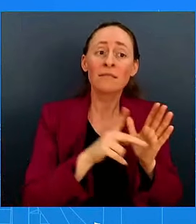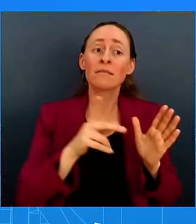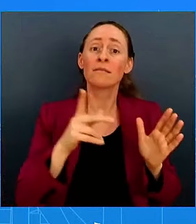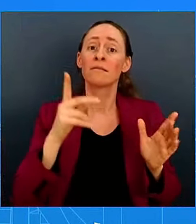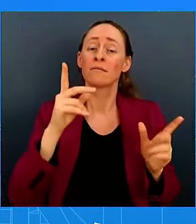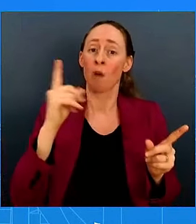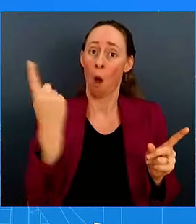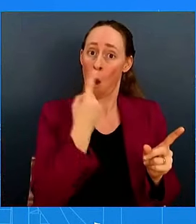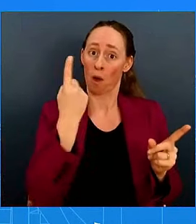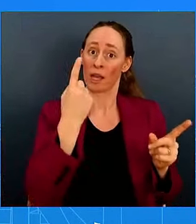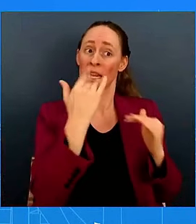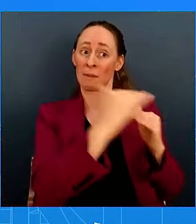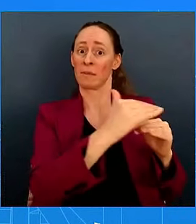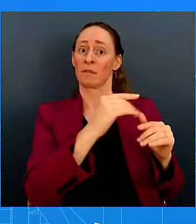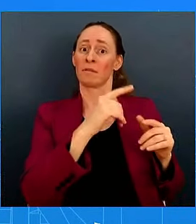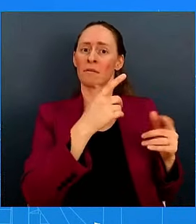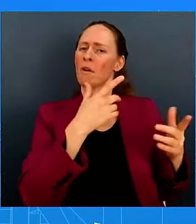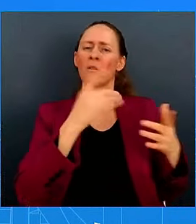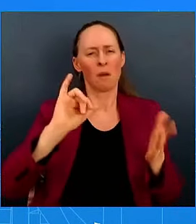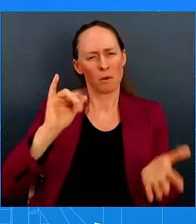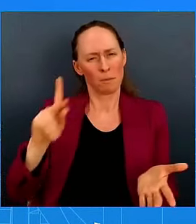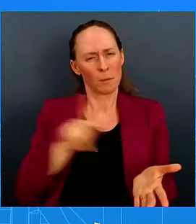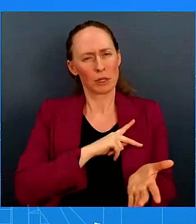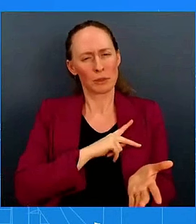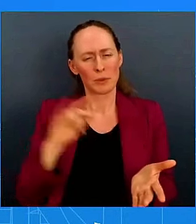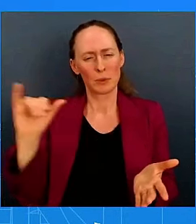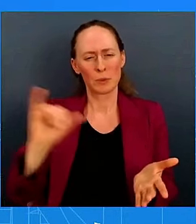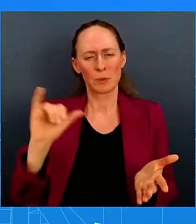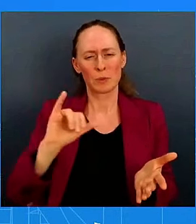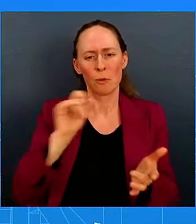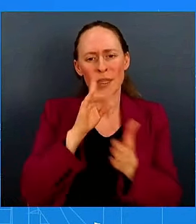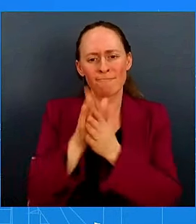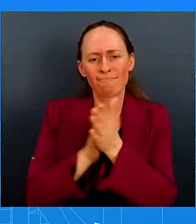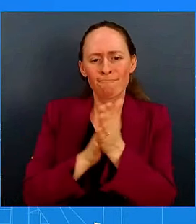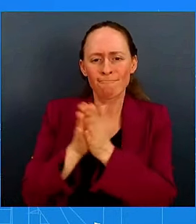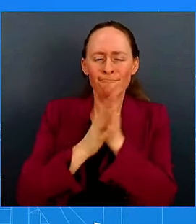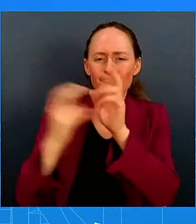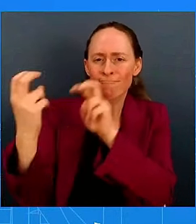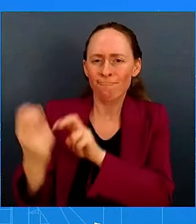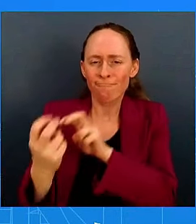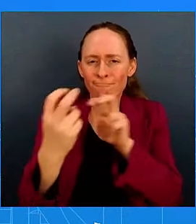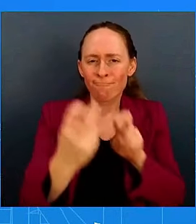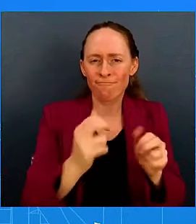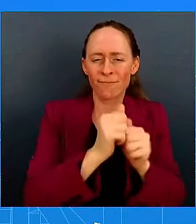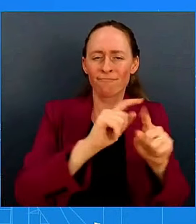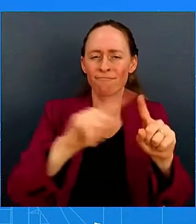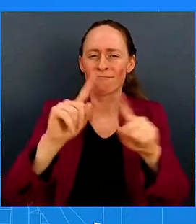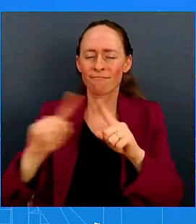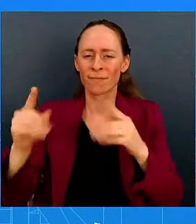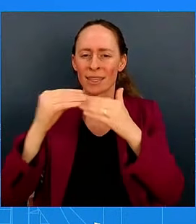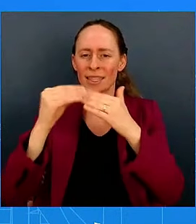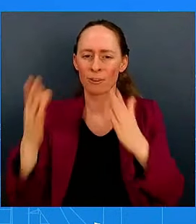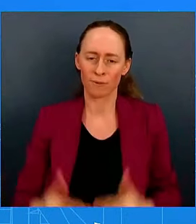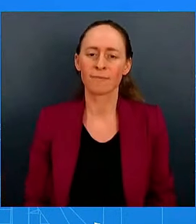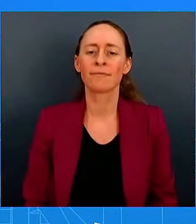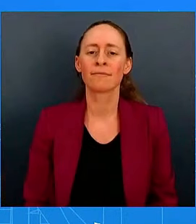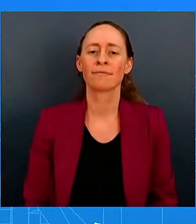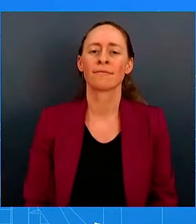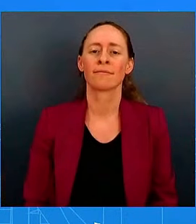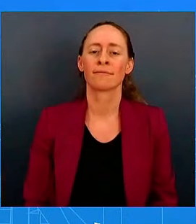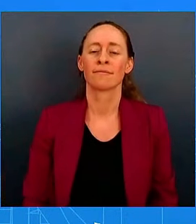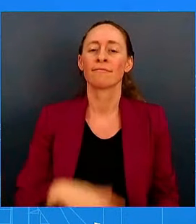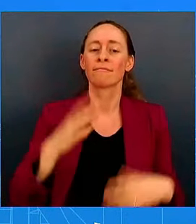with each of these four leaders, or these three leaders, sorry. Indian Prime Minister Modi, Japanese Prime Minister Kishida, and Australian Prime Minister